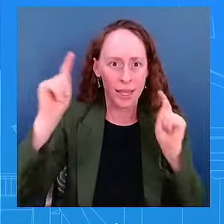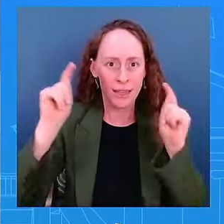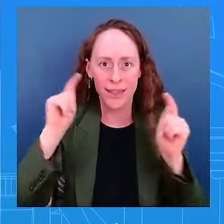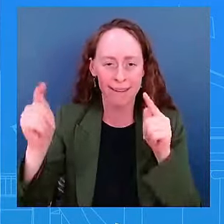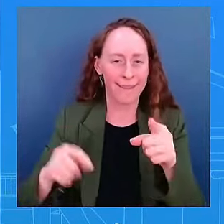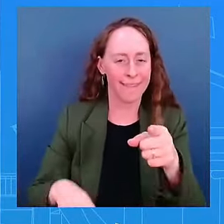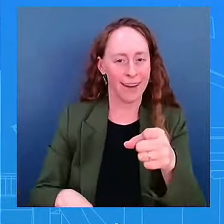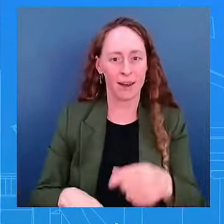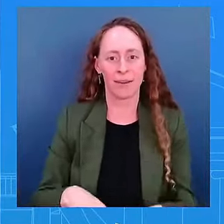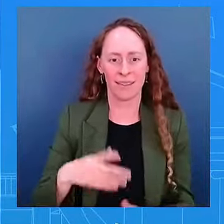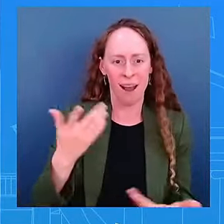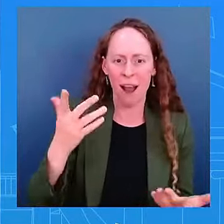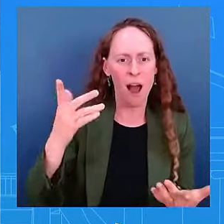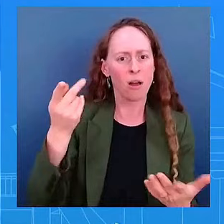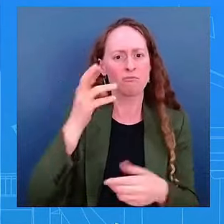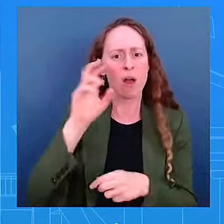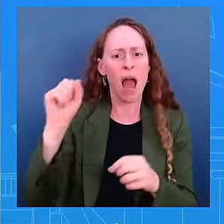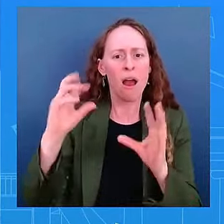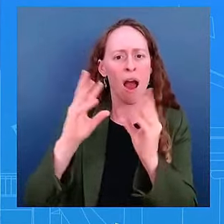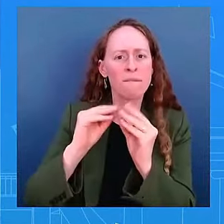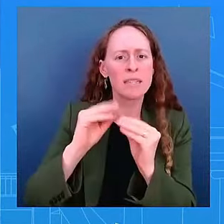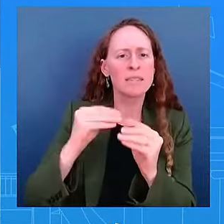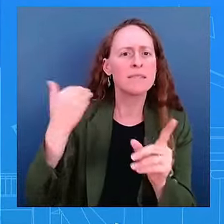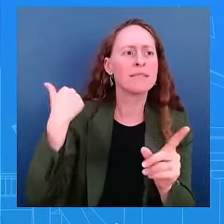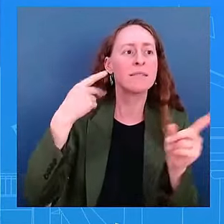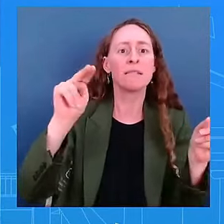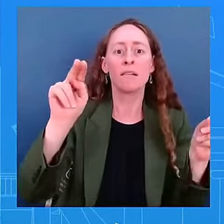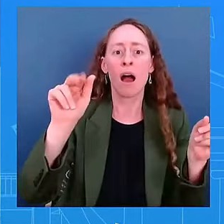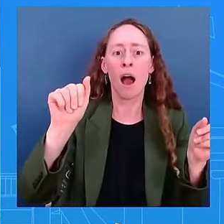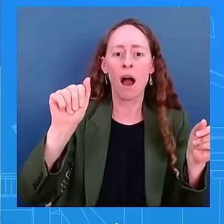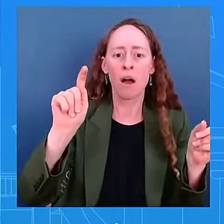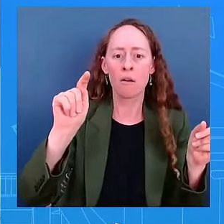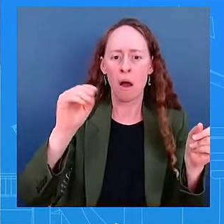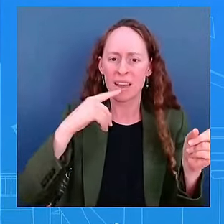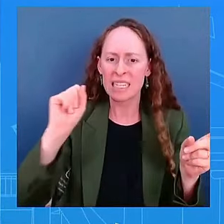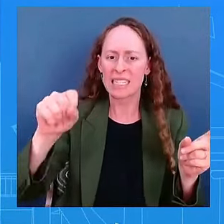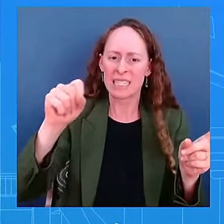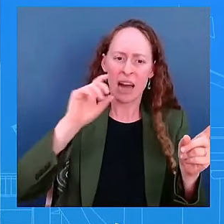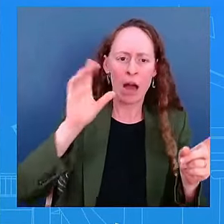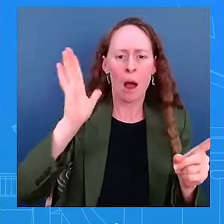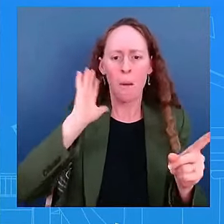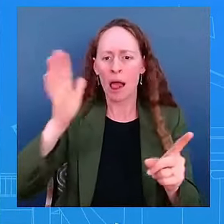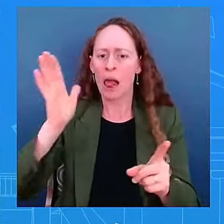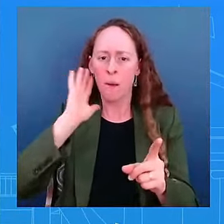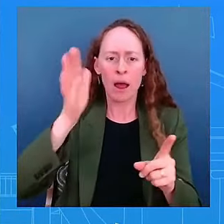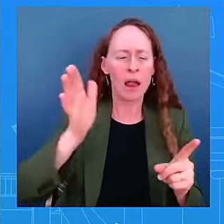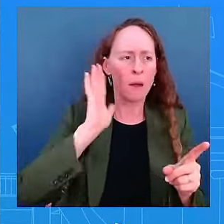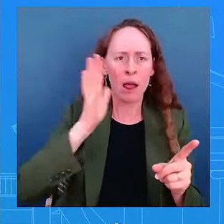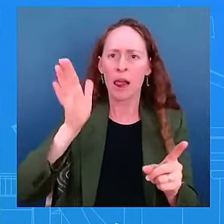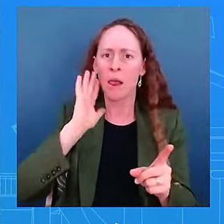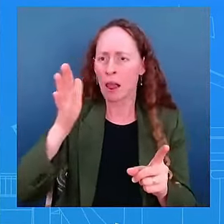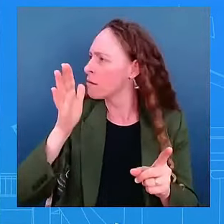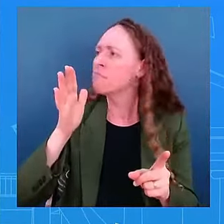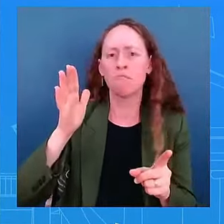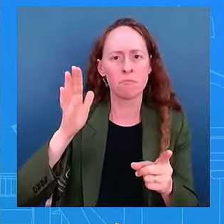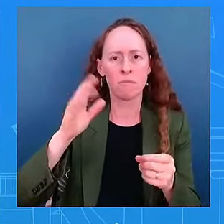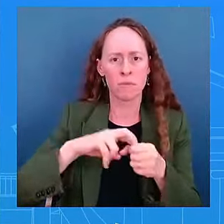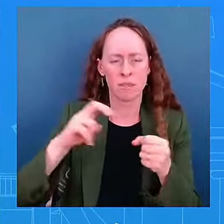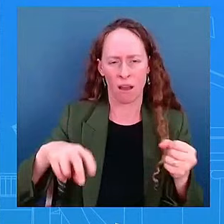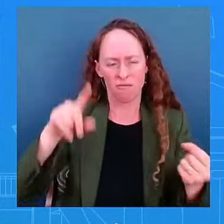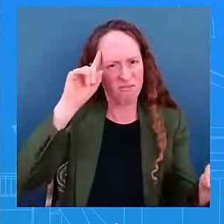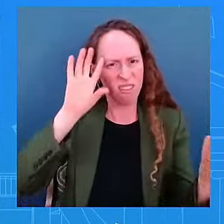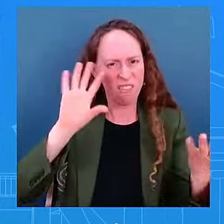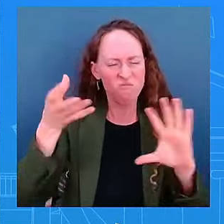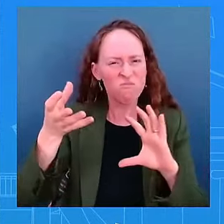There's all these things that I need to finish. And then 10 days later, I'm dropping out. Okay. You're asking me like two multiple questions here.